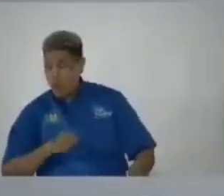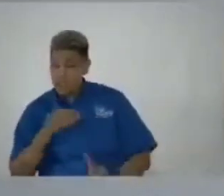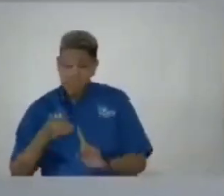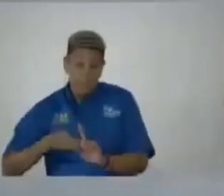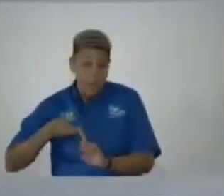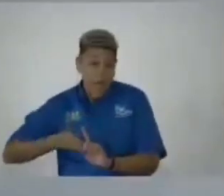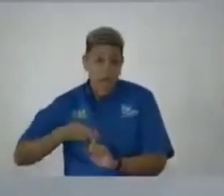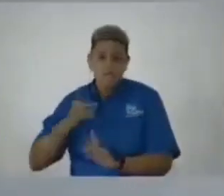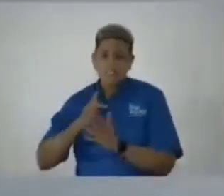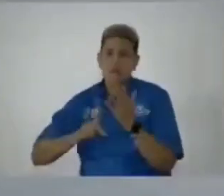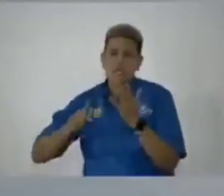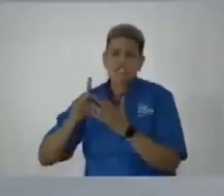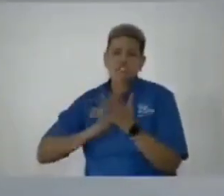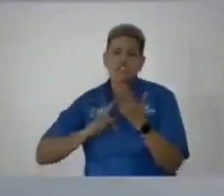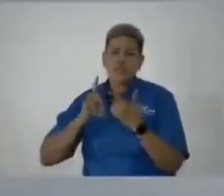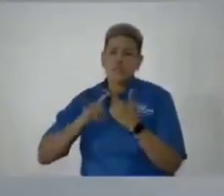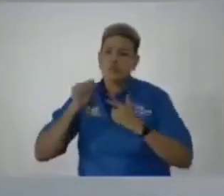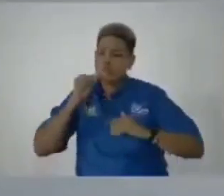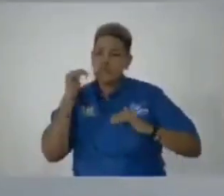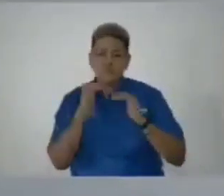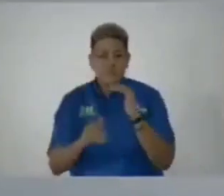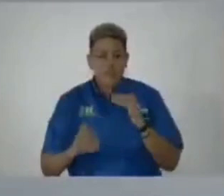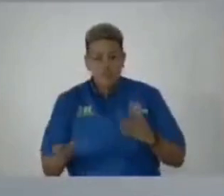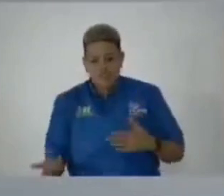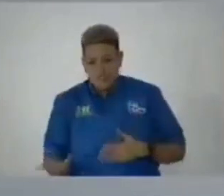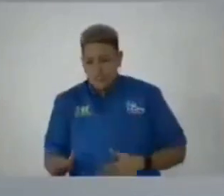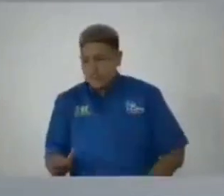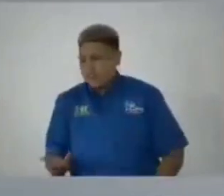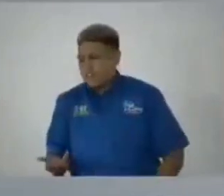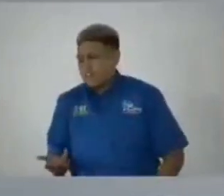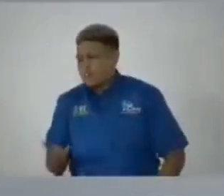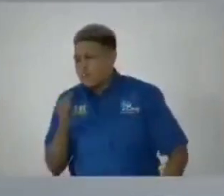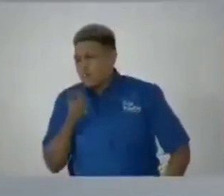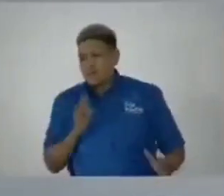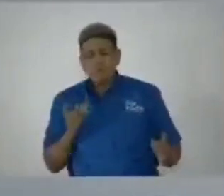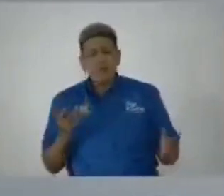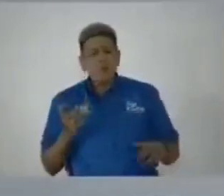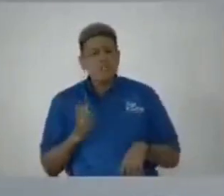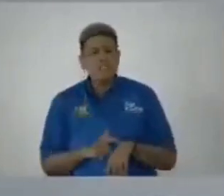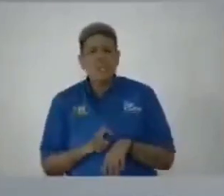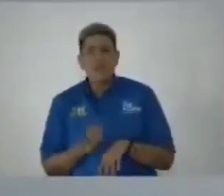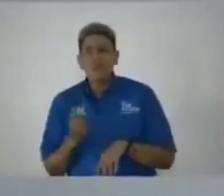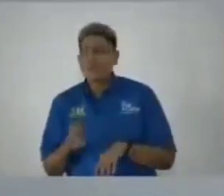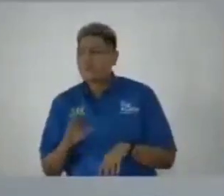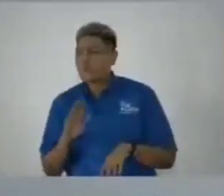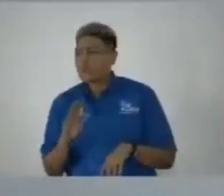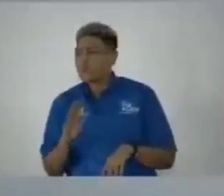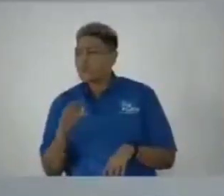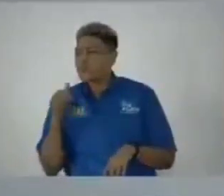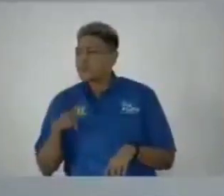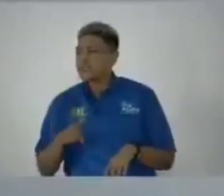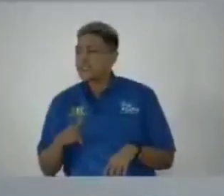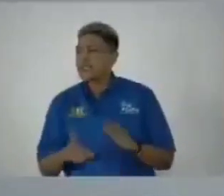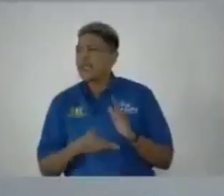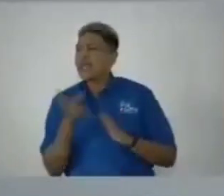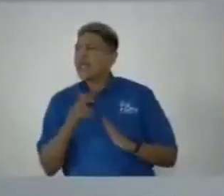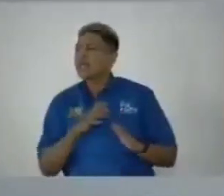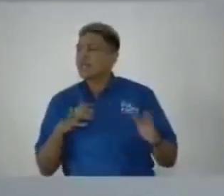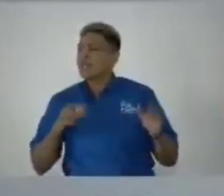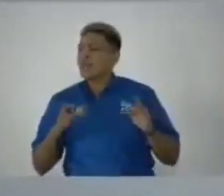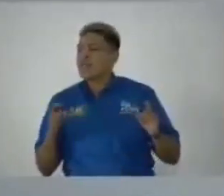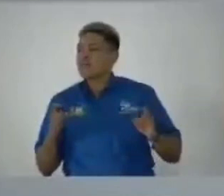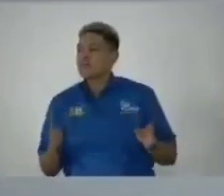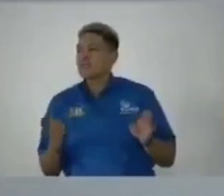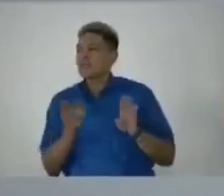prejudicial and unfair and unfair speaker at what point or time does the integrity commission